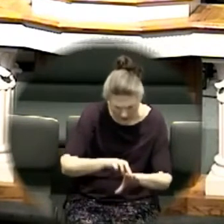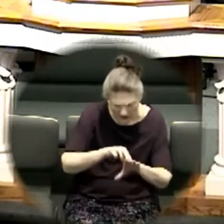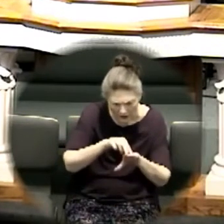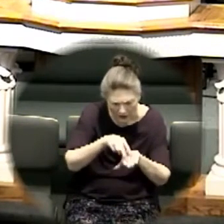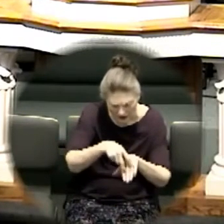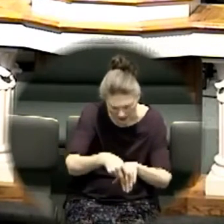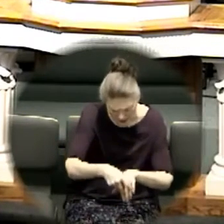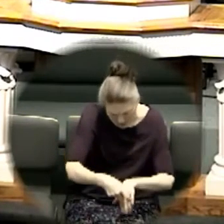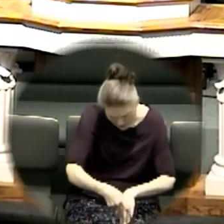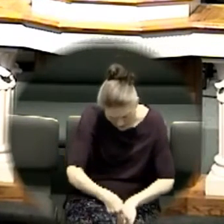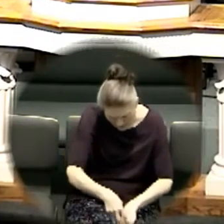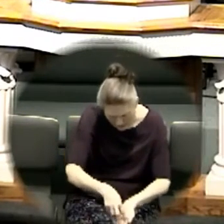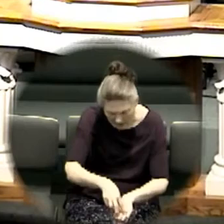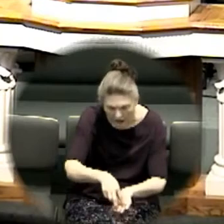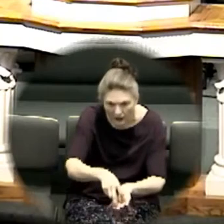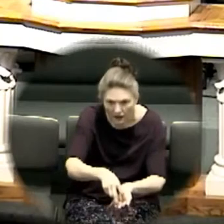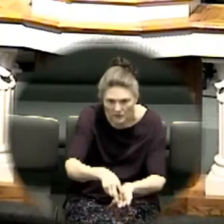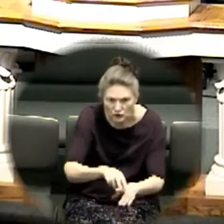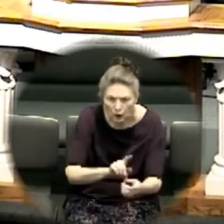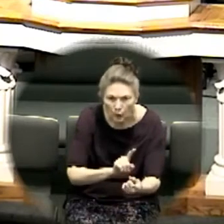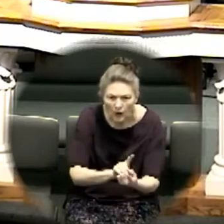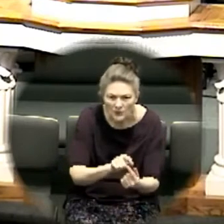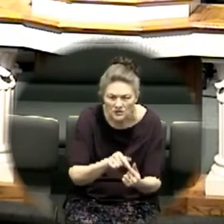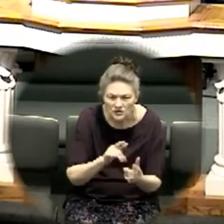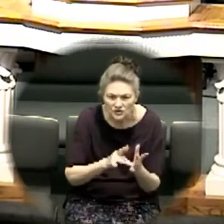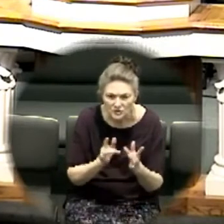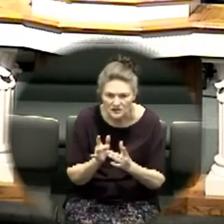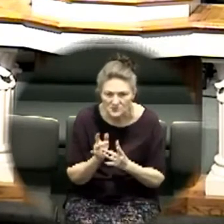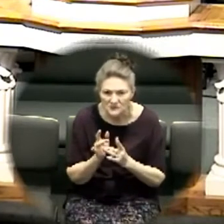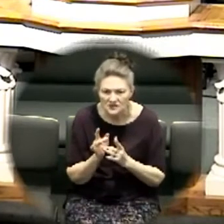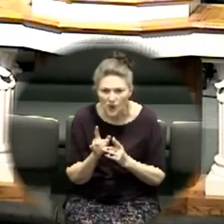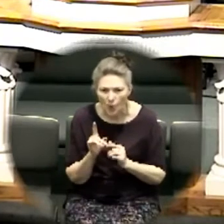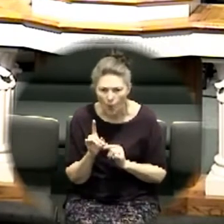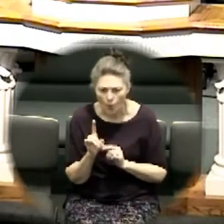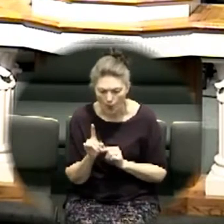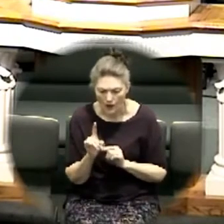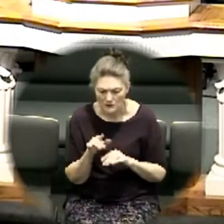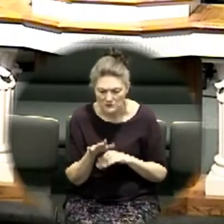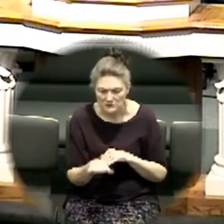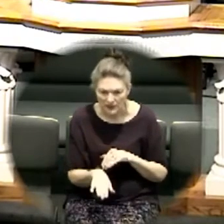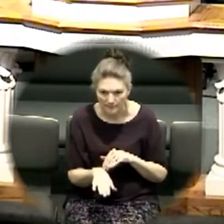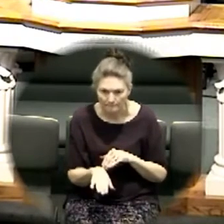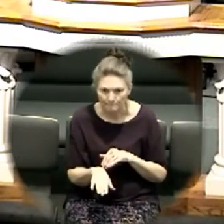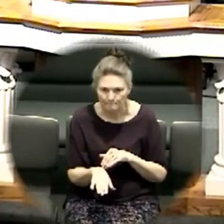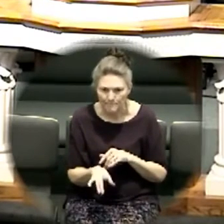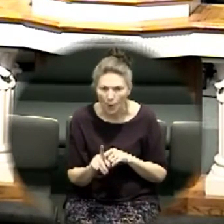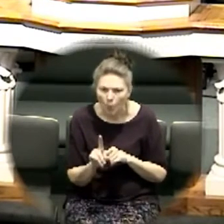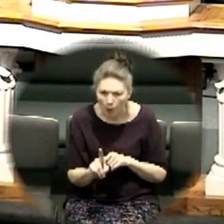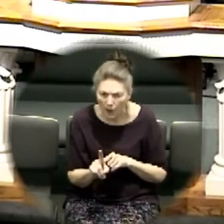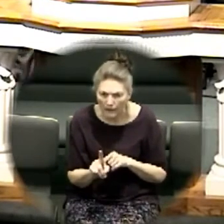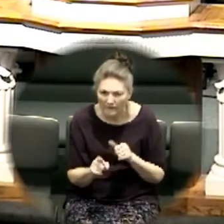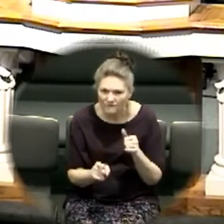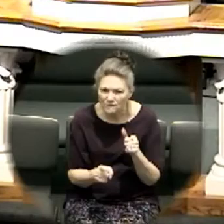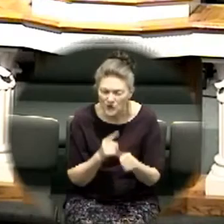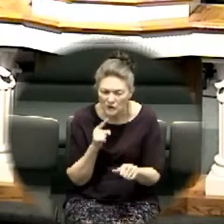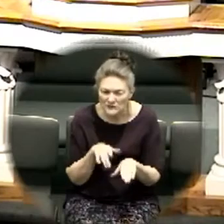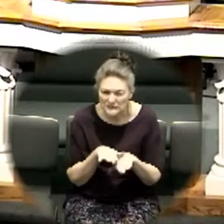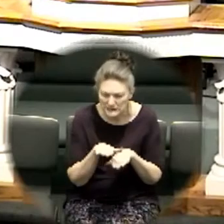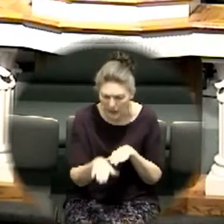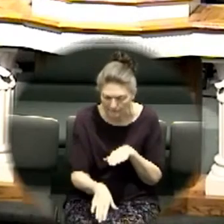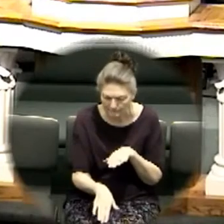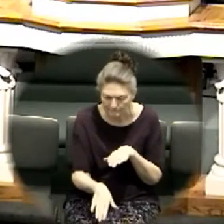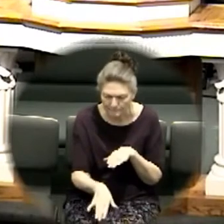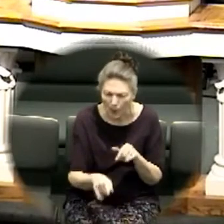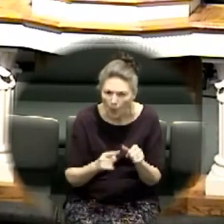and he started walking to him but one step one step he was